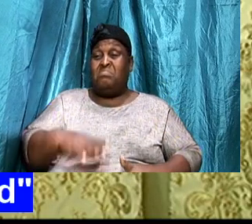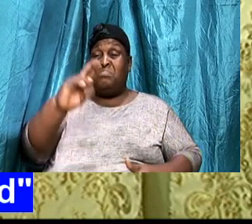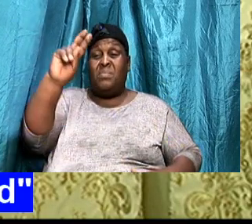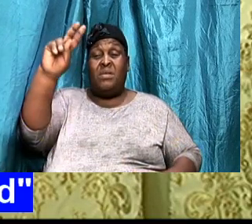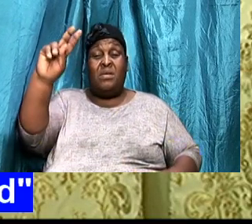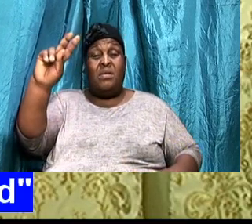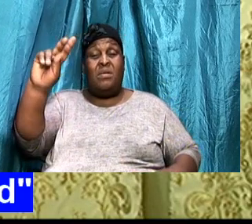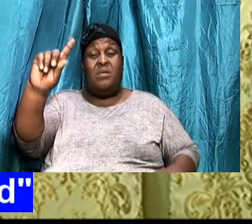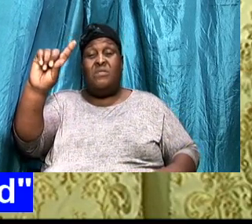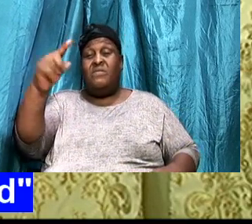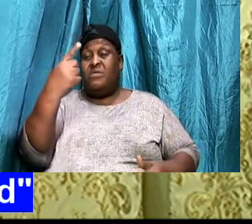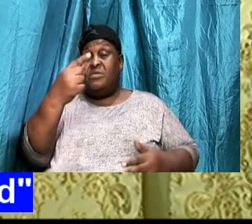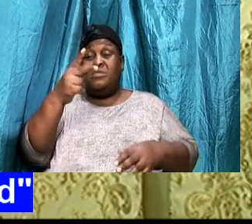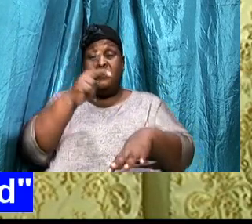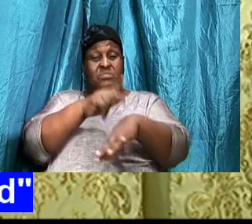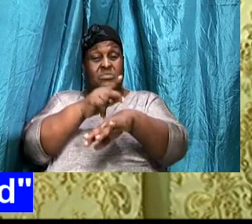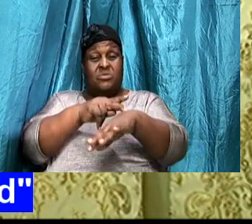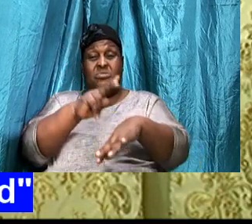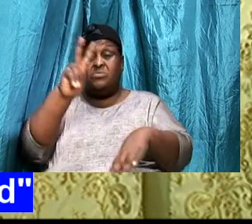You also,